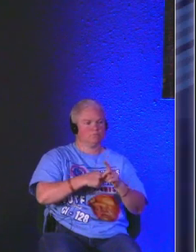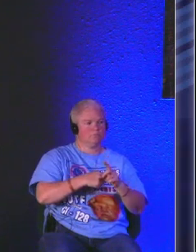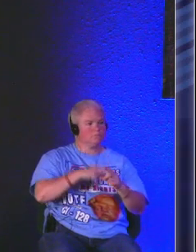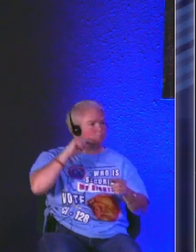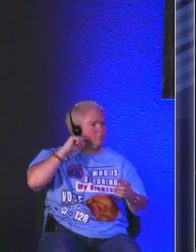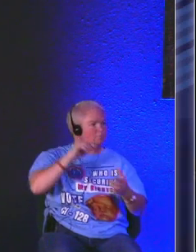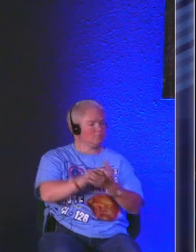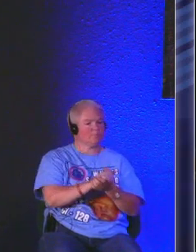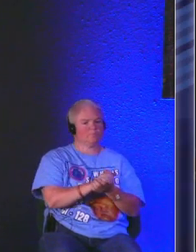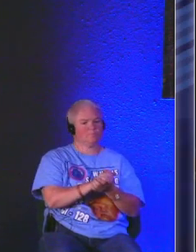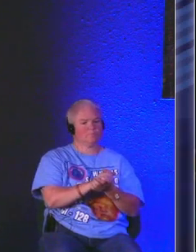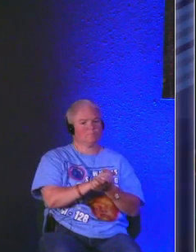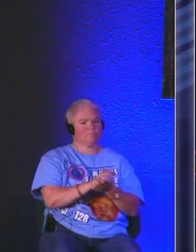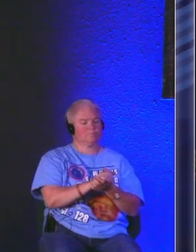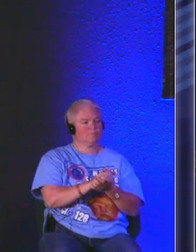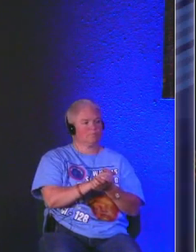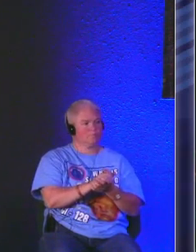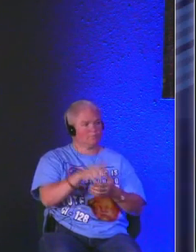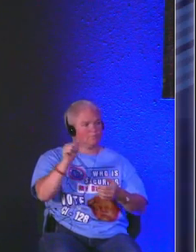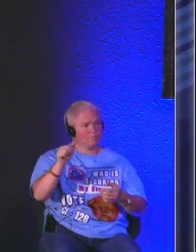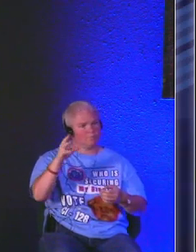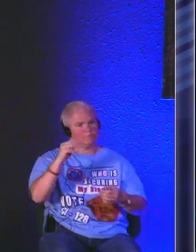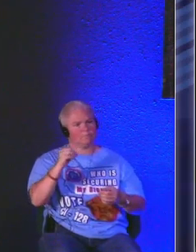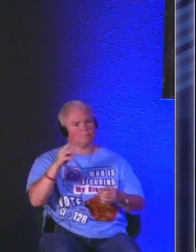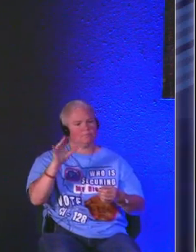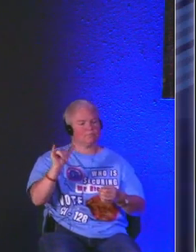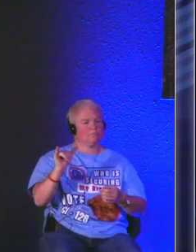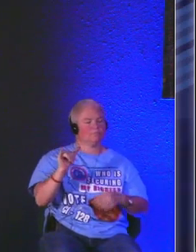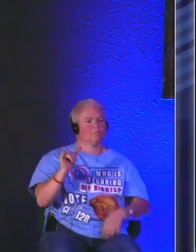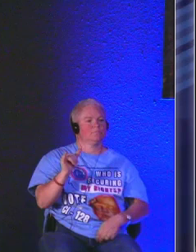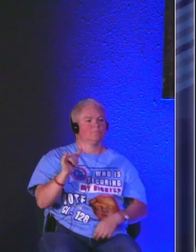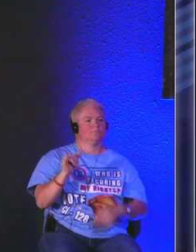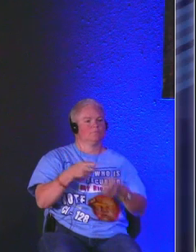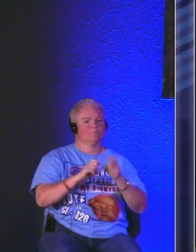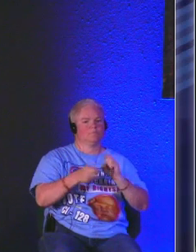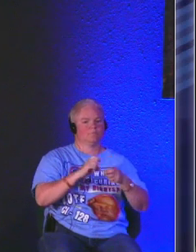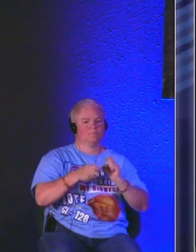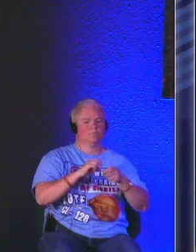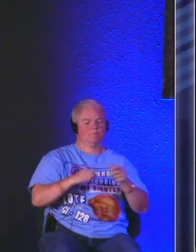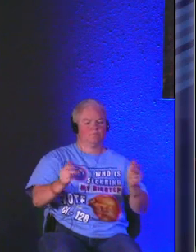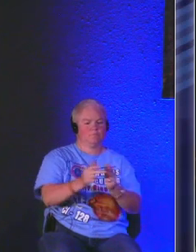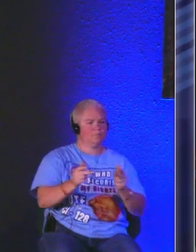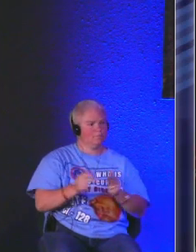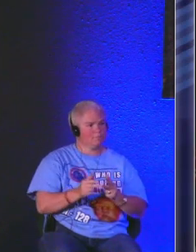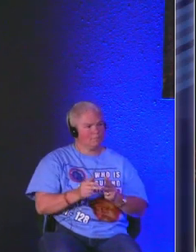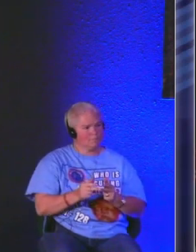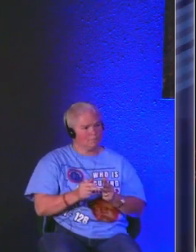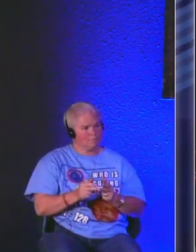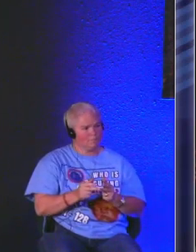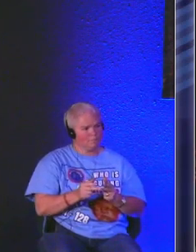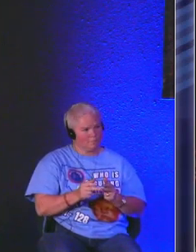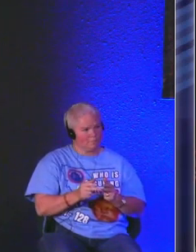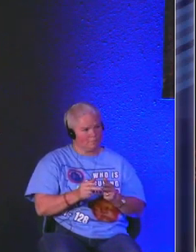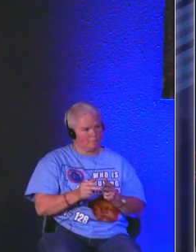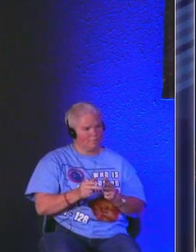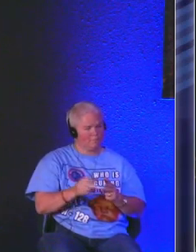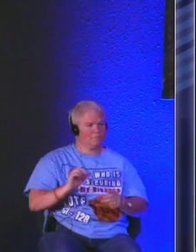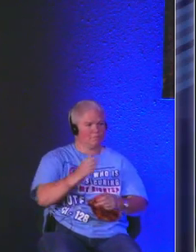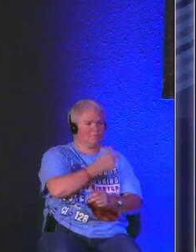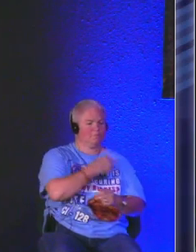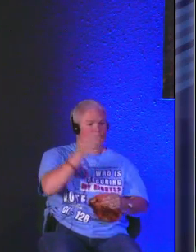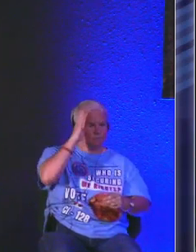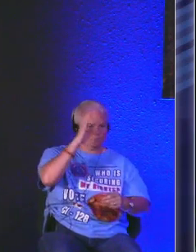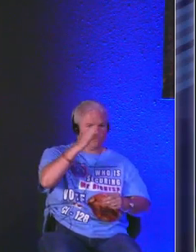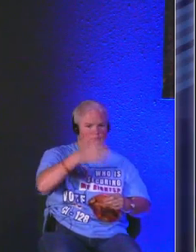his wife has run away from us oh there she is she ran away she changed places that's the problem okay we would